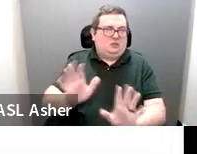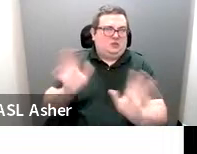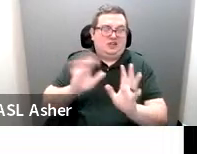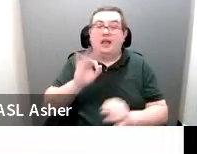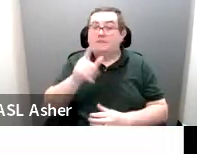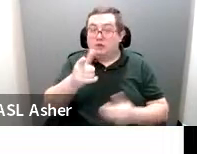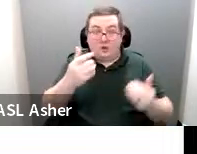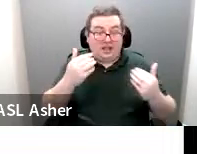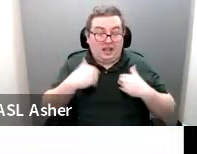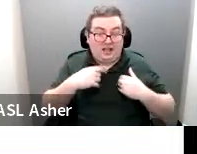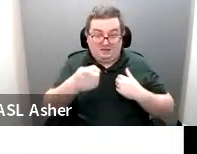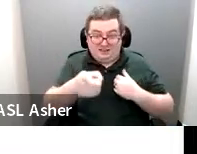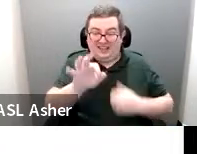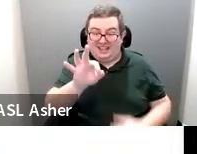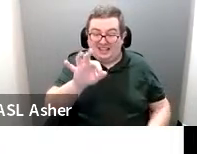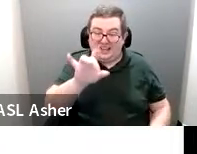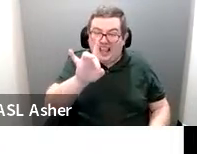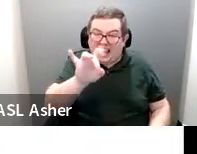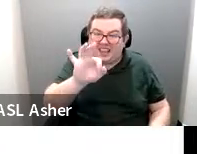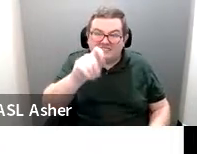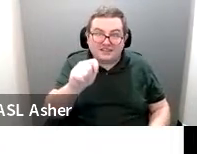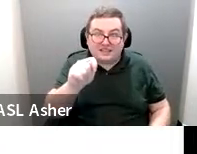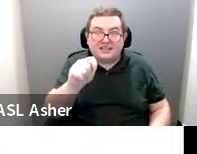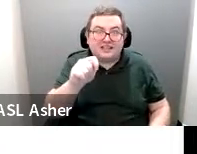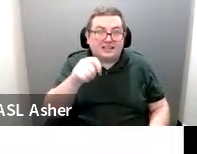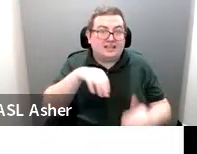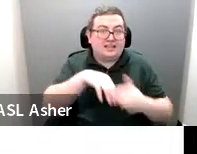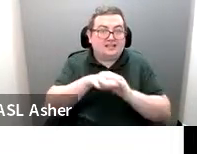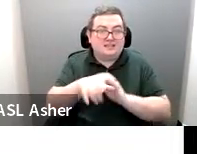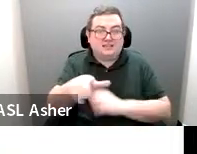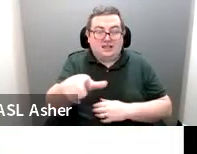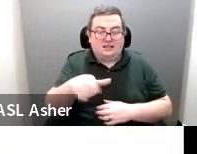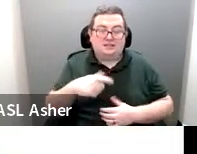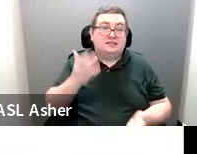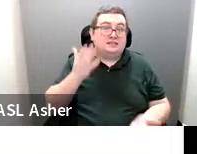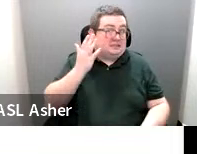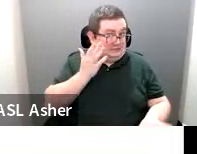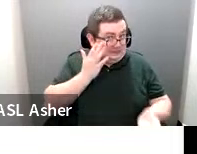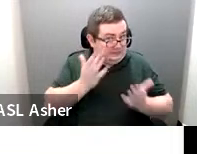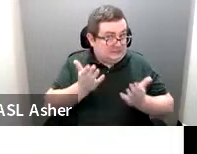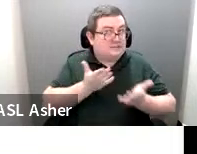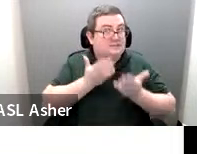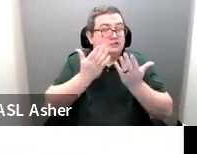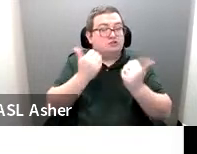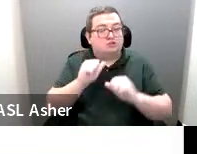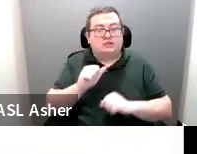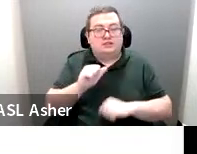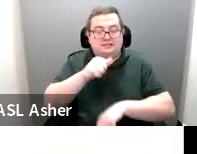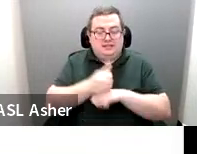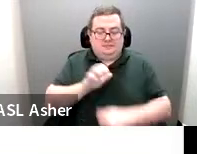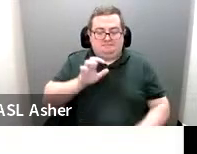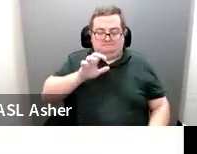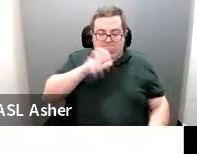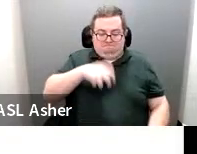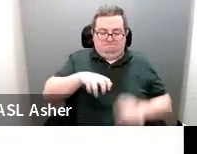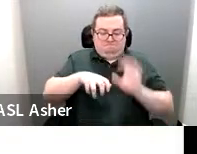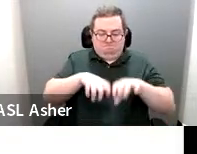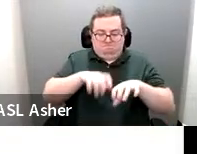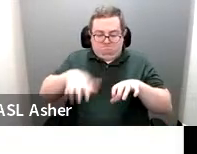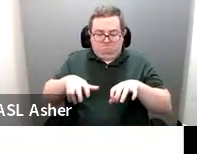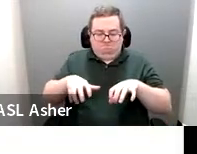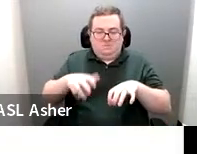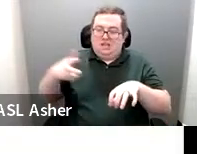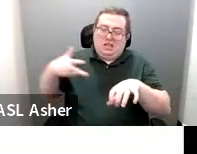when you have one of these eight foot minimum wide access aisles, you might want to install bollards that prevent